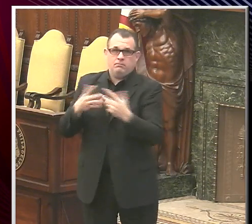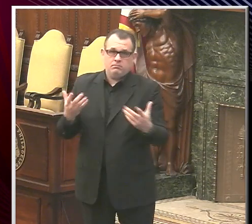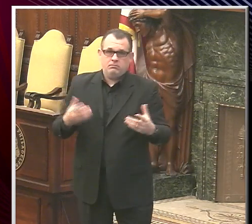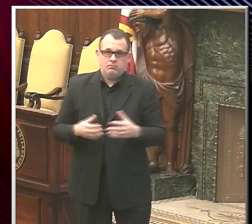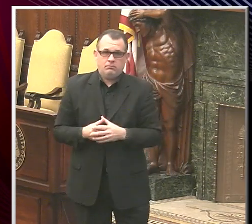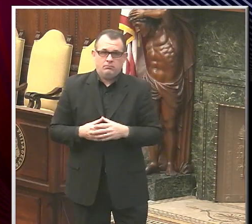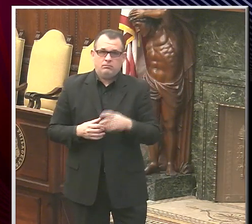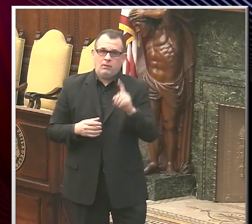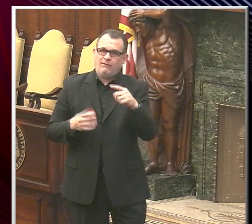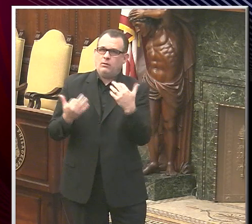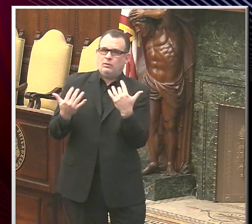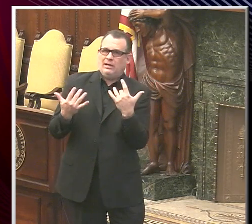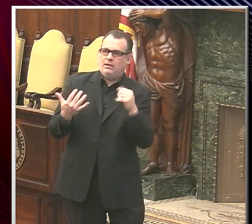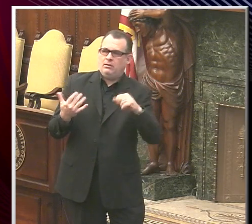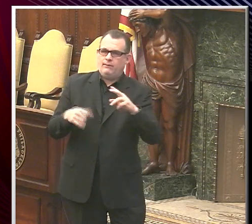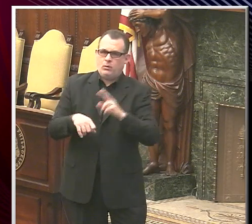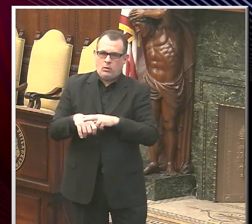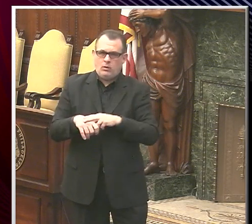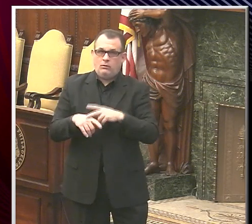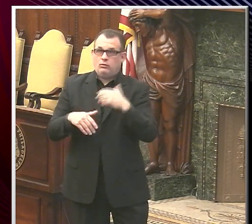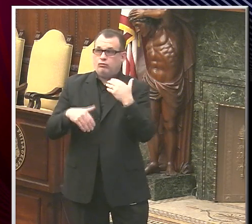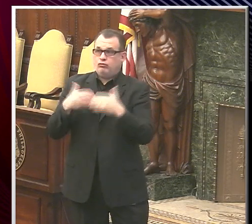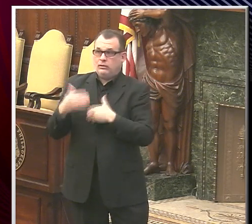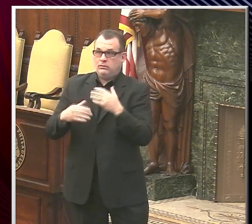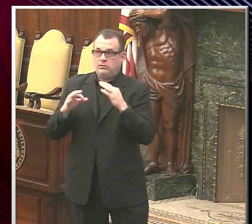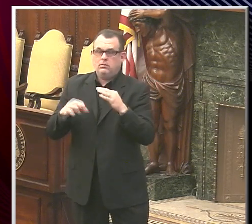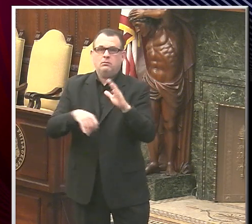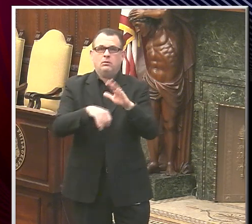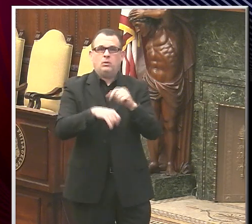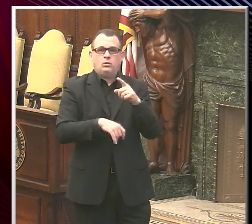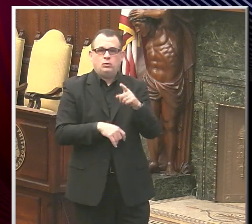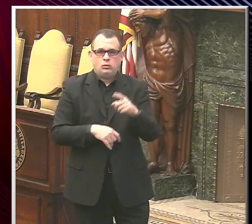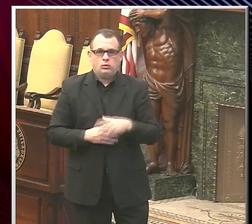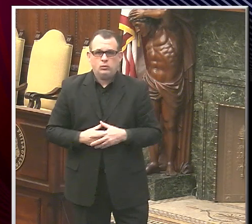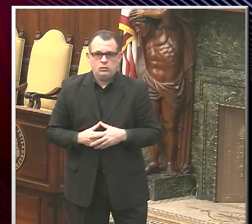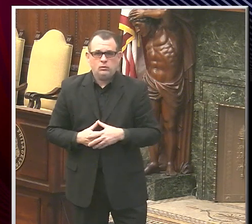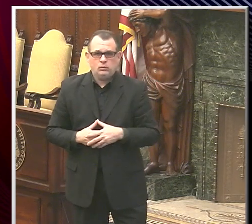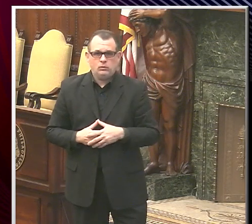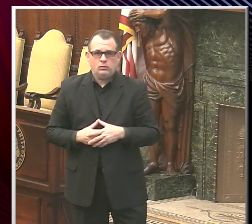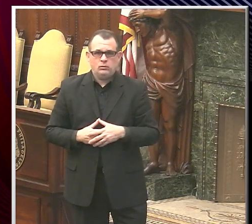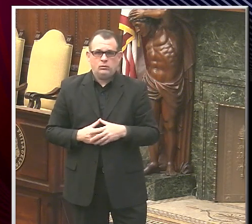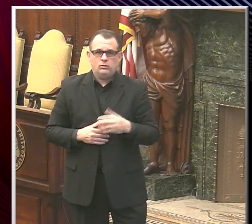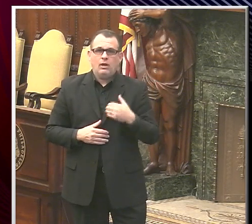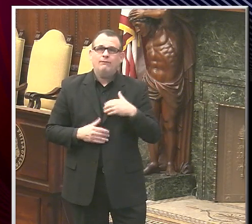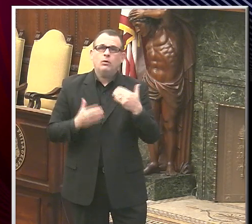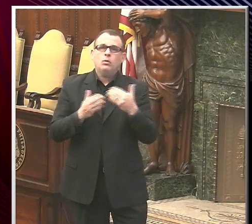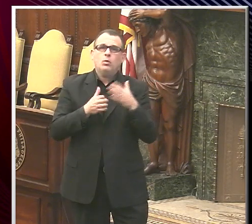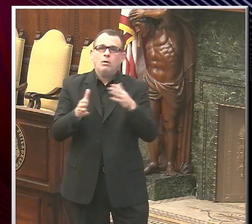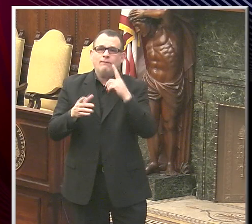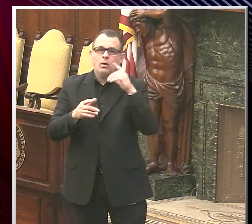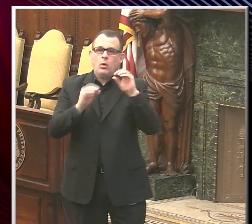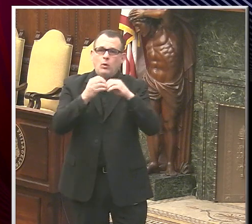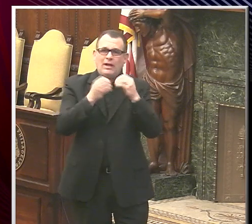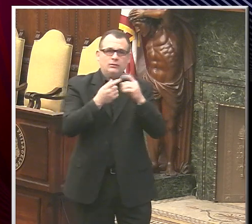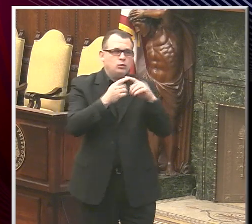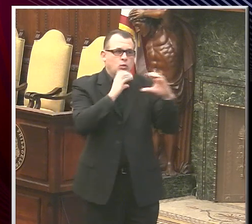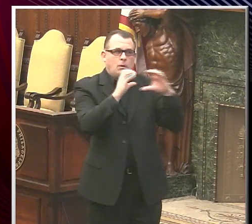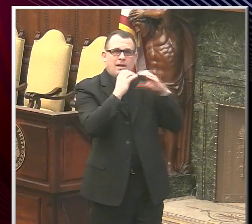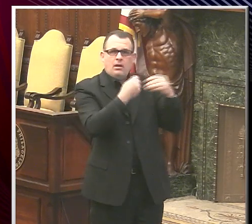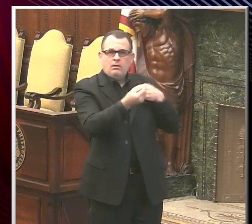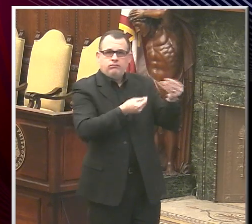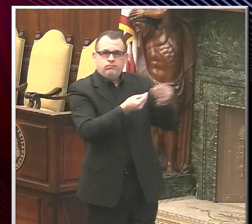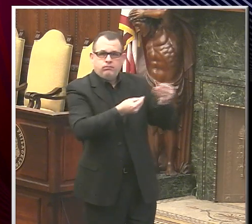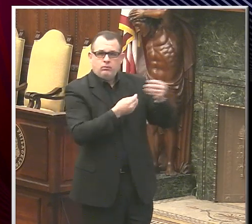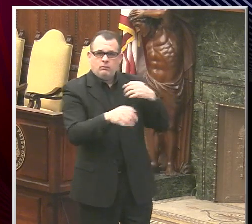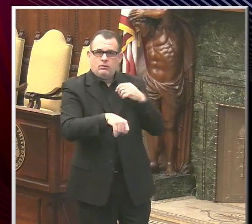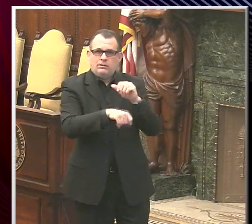to be a long process. Then I also can announce that we have a new way for organizations to communicate to us about their interest to have their workers